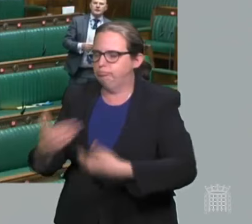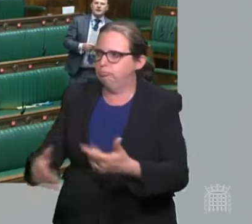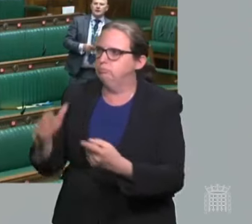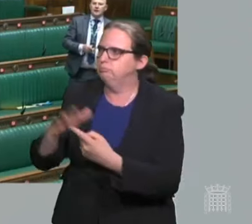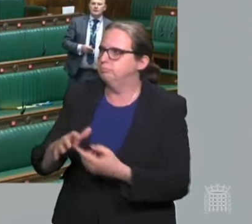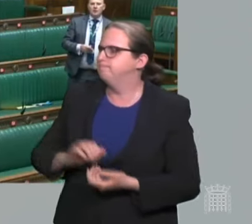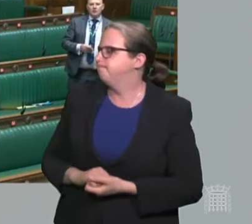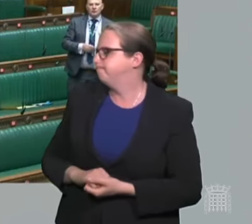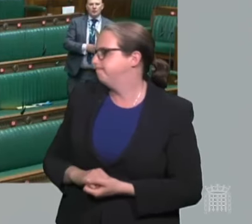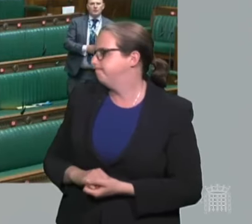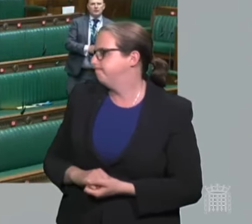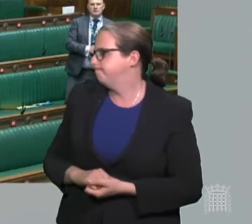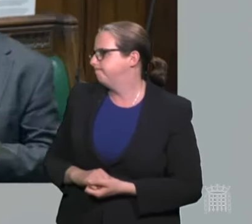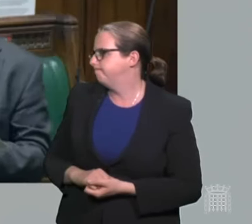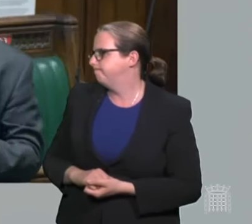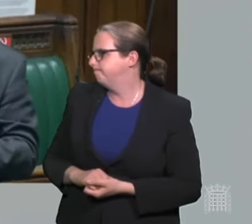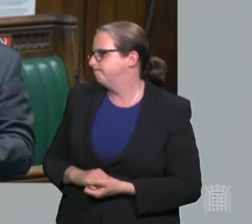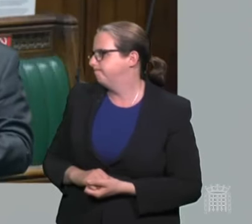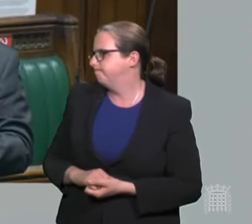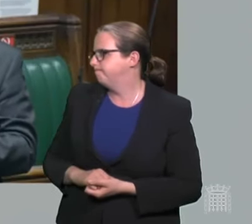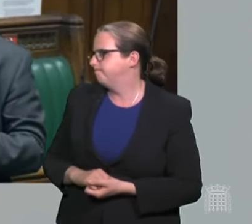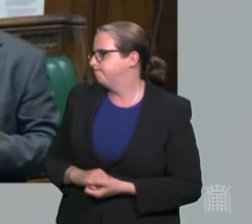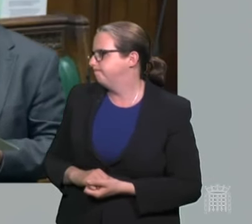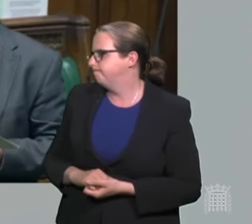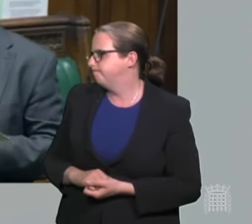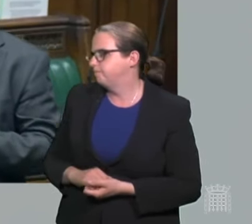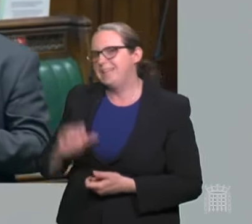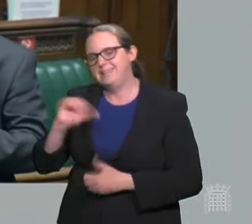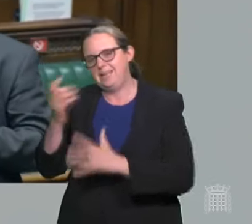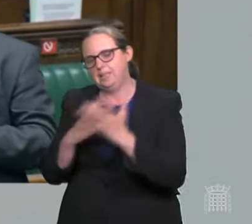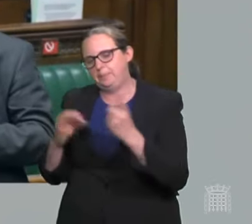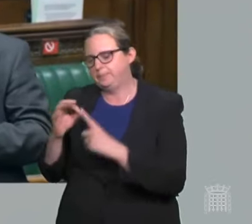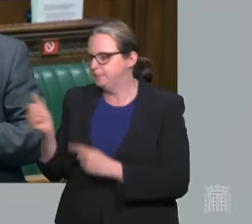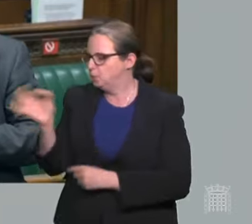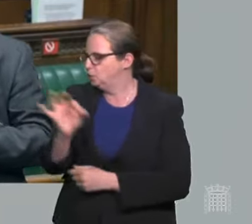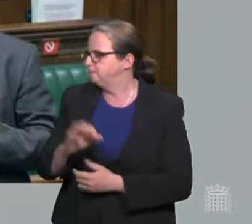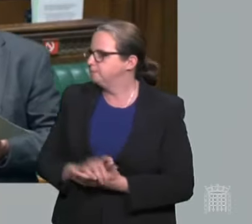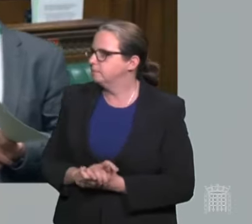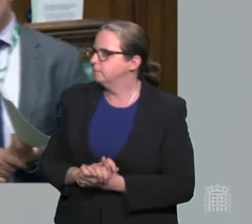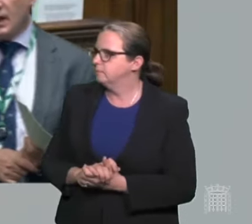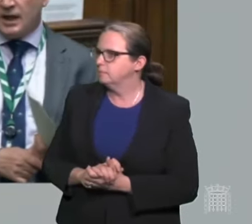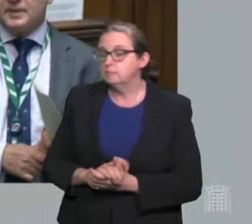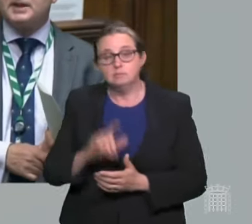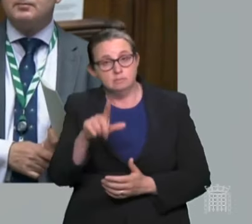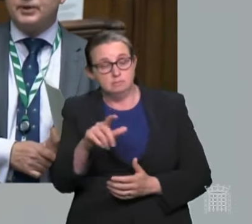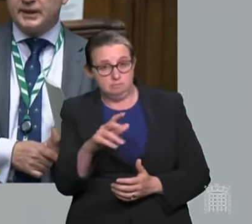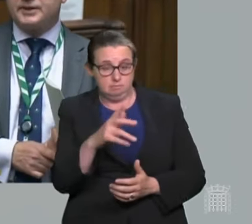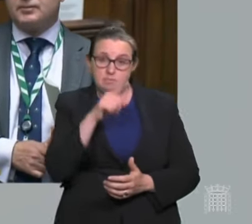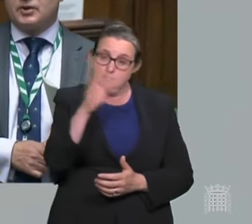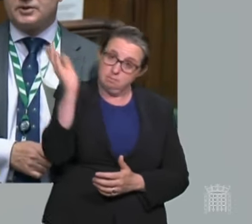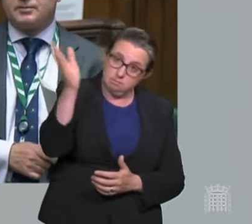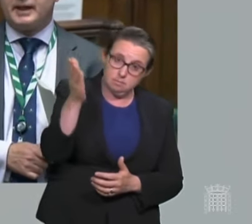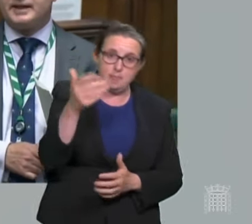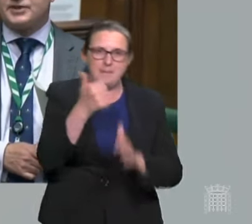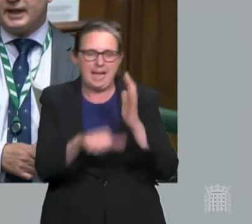Speaker, all of the warm words from the Secretary of State towards the NHS at the top of his statement have been completely